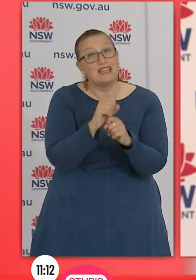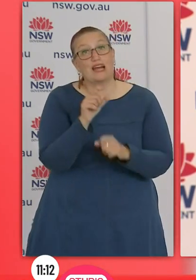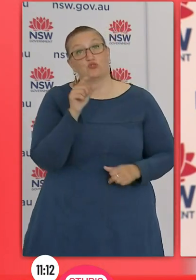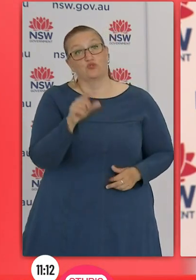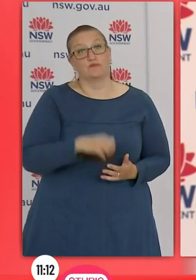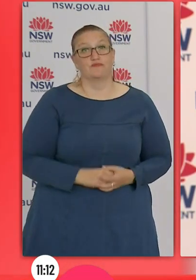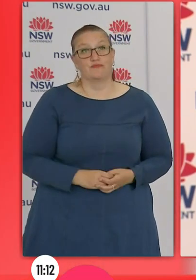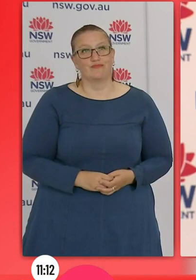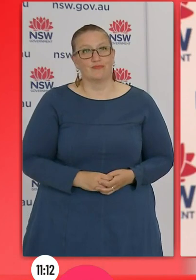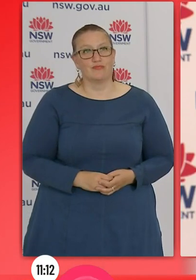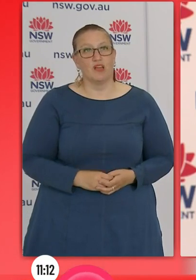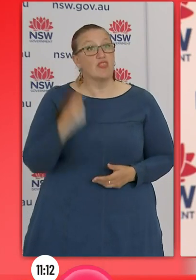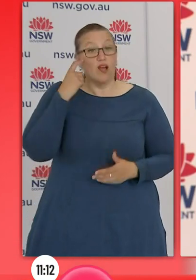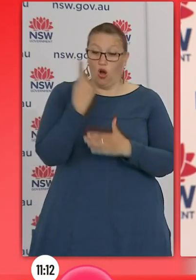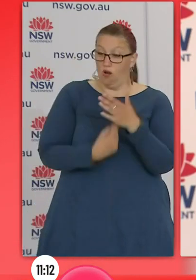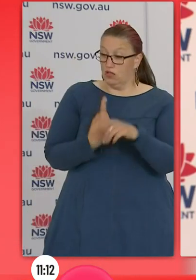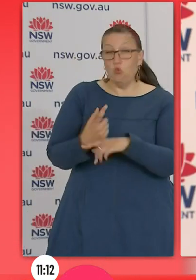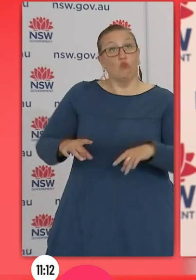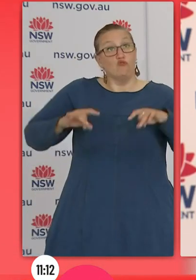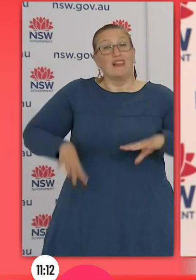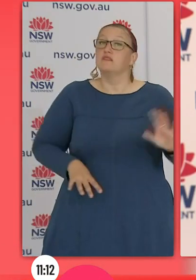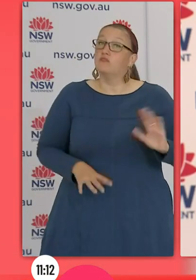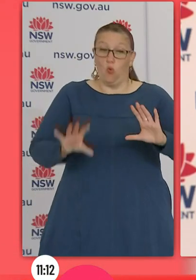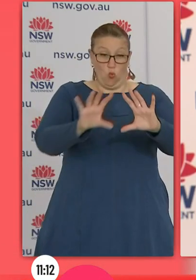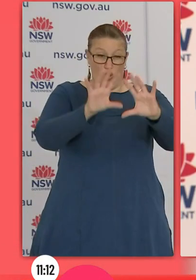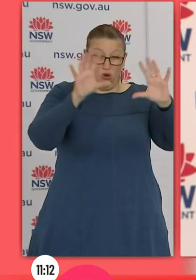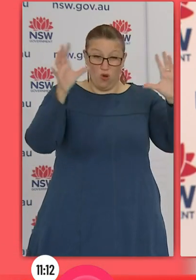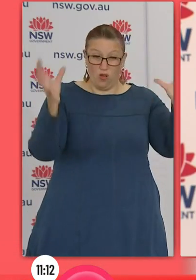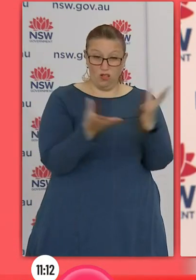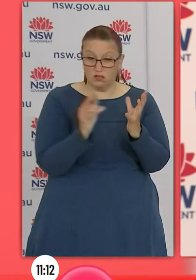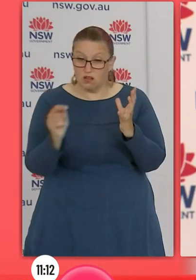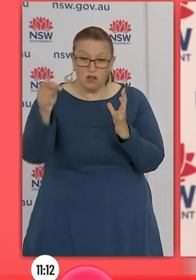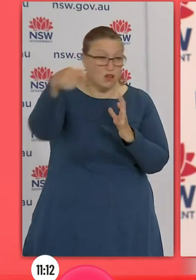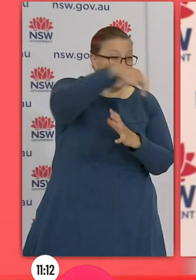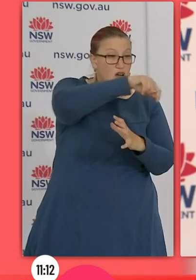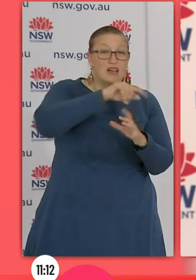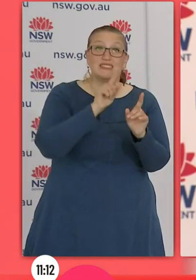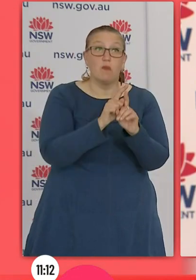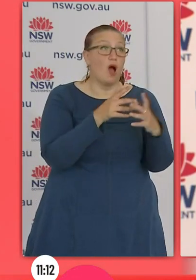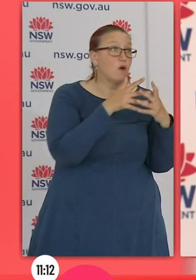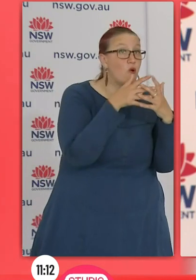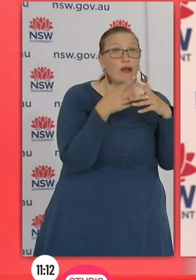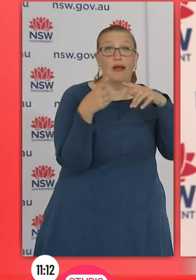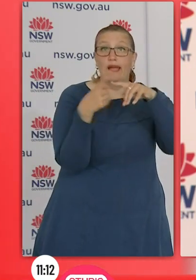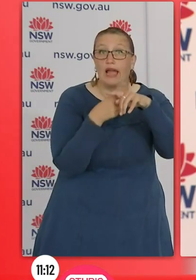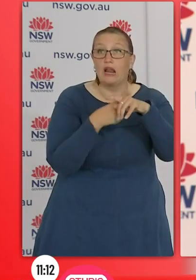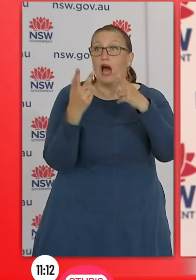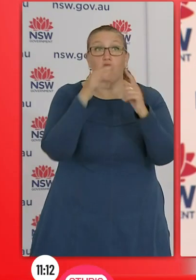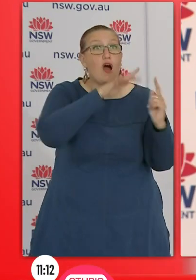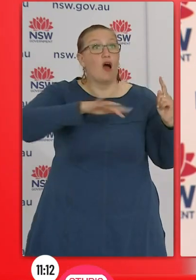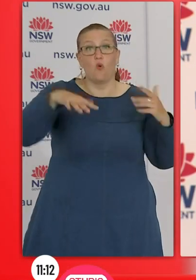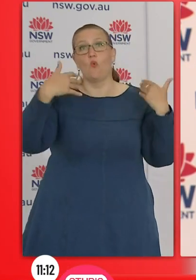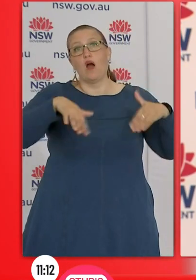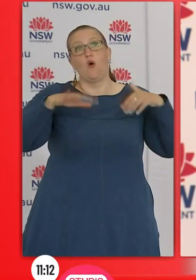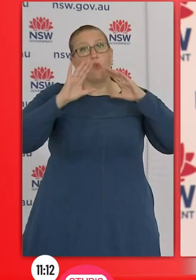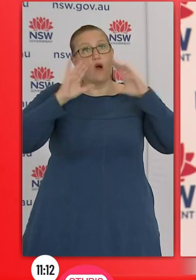our experience here in Australia, it's the experience of the world and all developed countries. Up until three days ago,